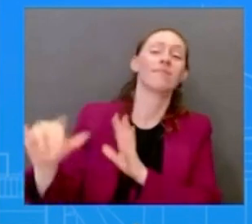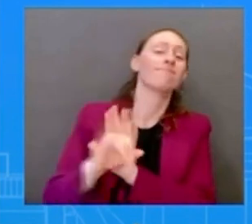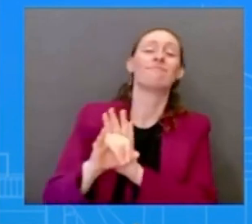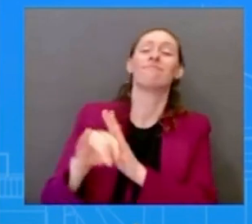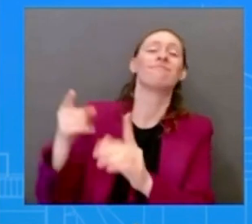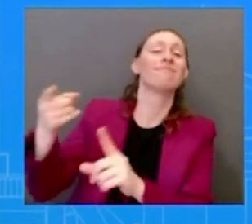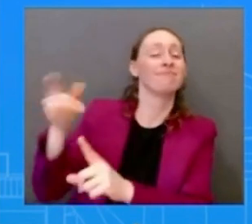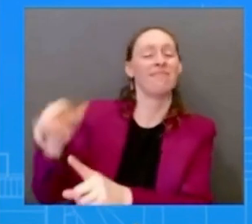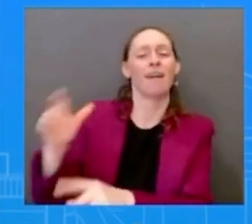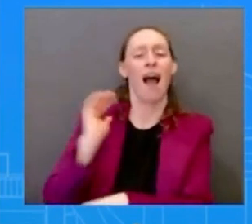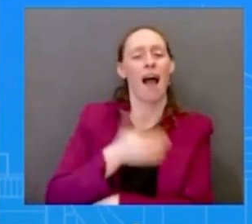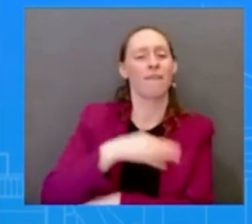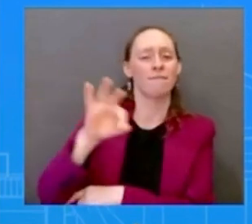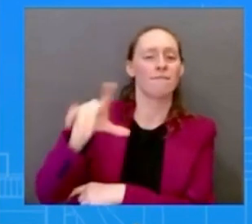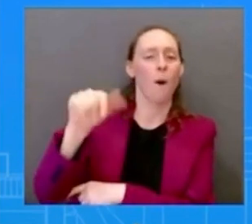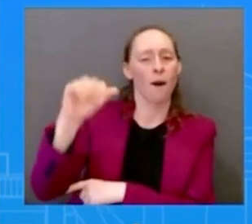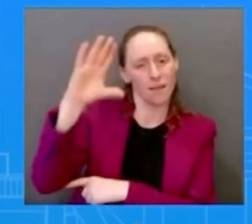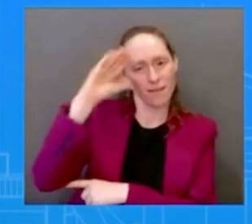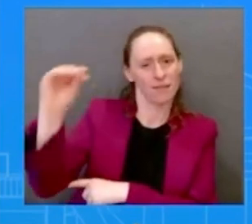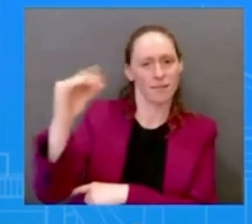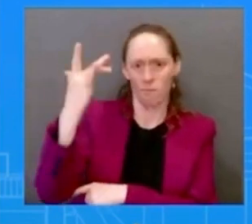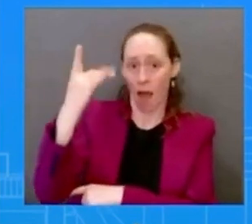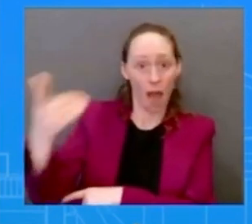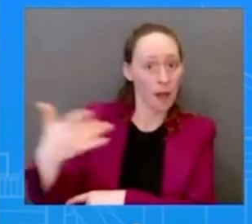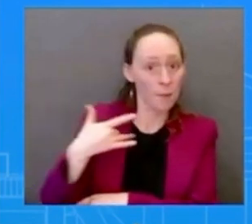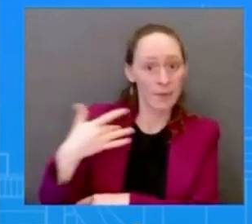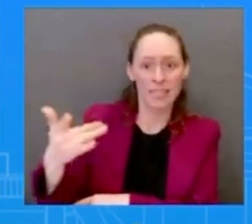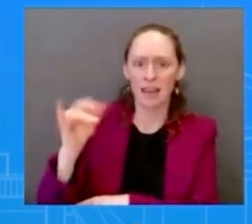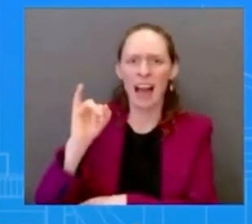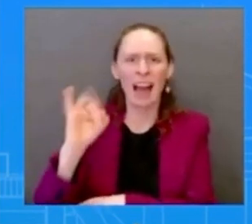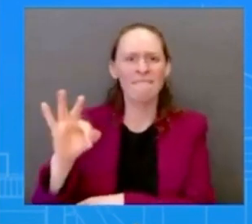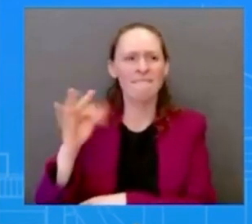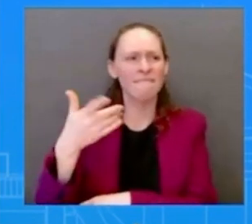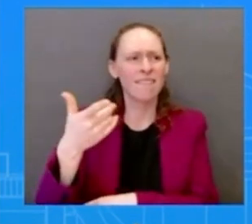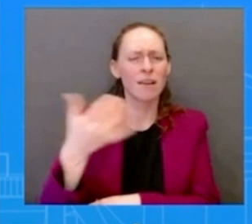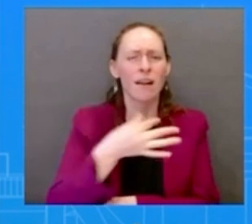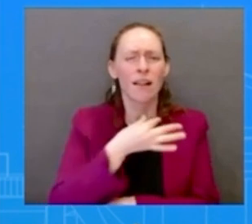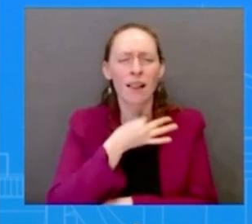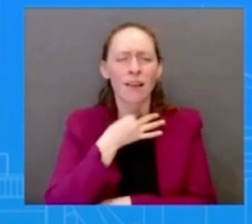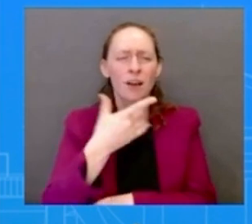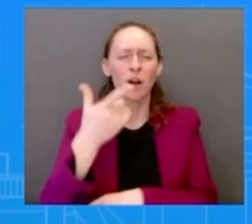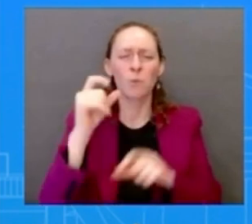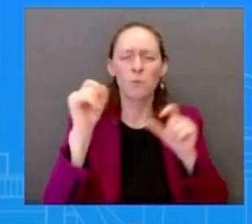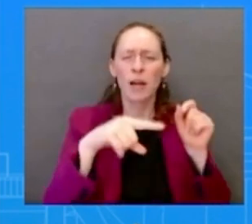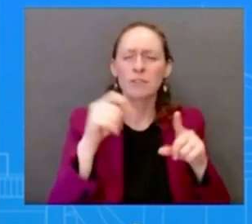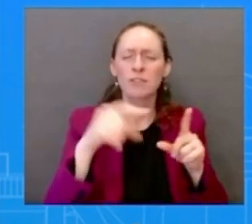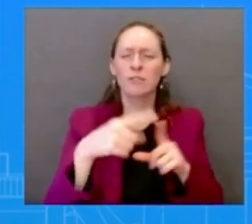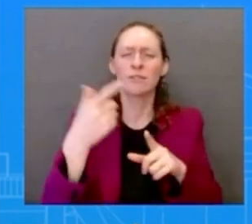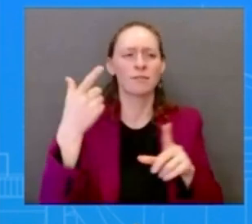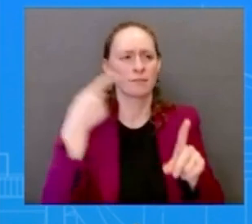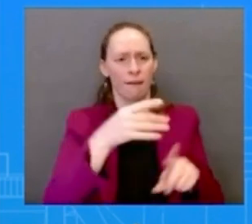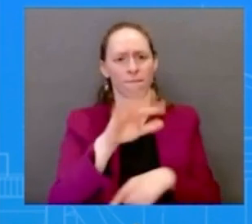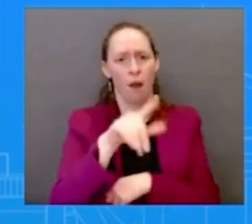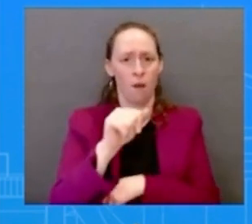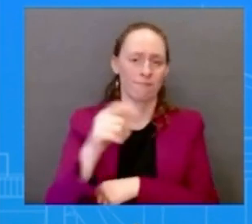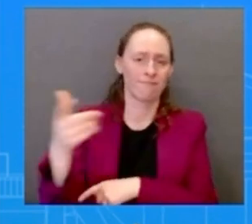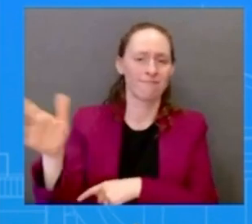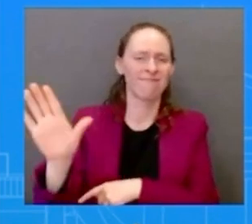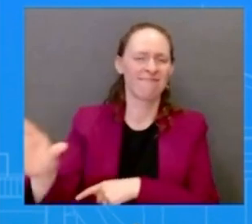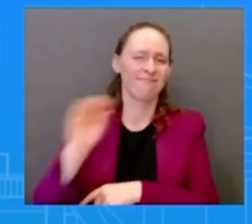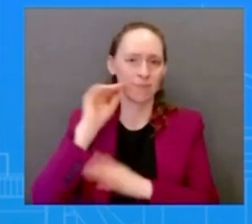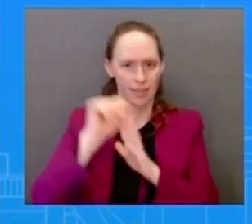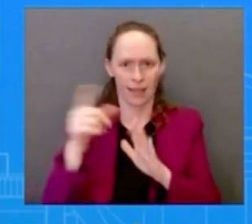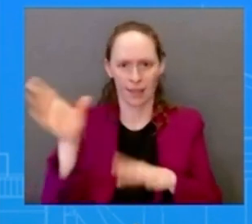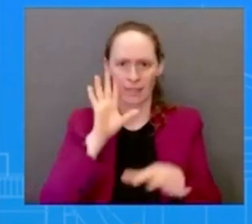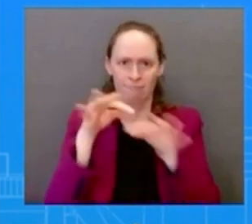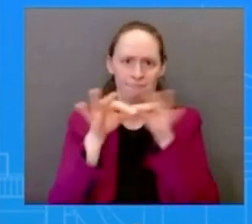any questions about Florida Kevin is your guy uh that is his home state of course and Dr. Munoz and uh we we uh we